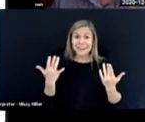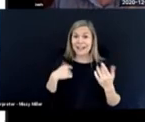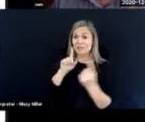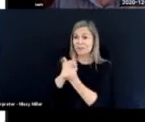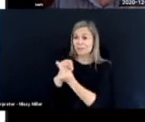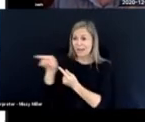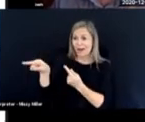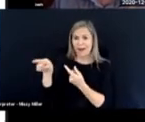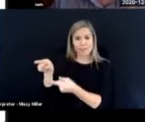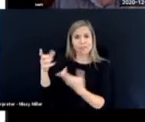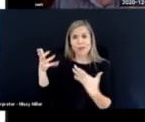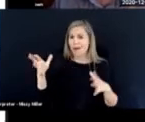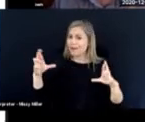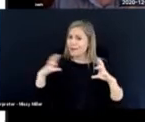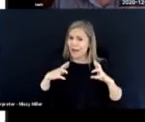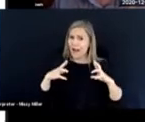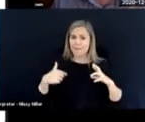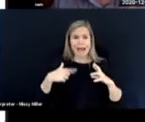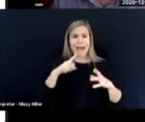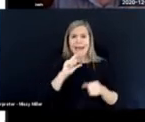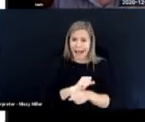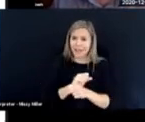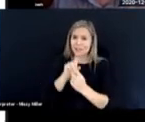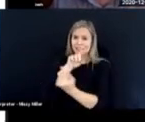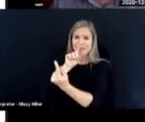actually got to meet her. She was retired by then.